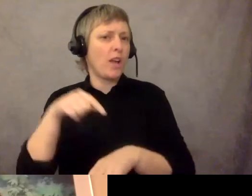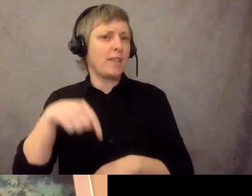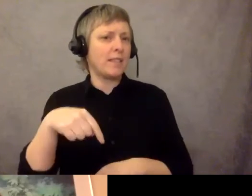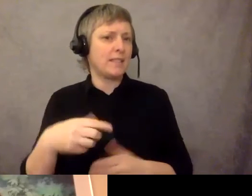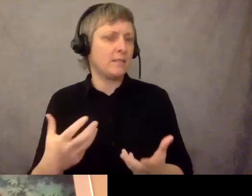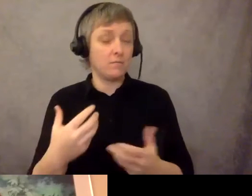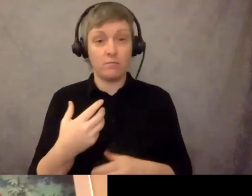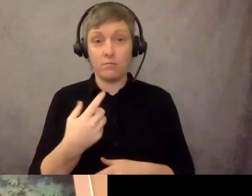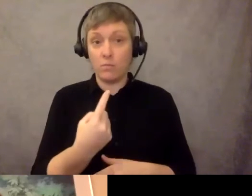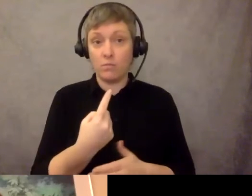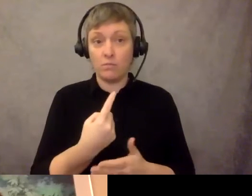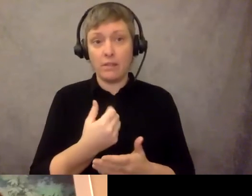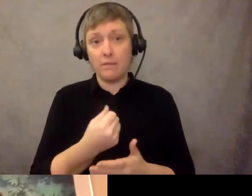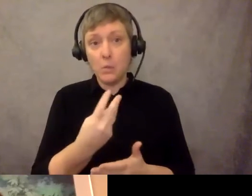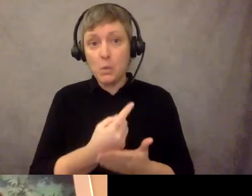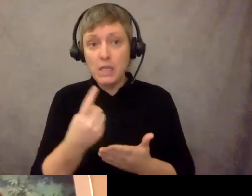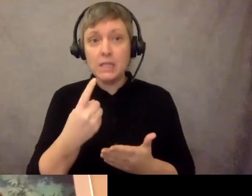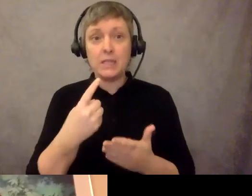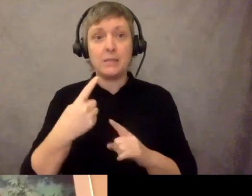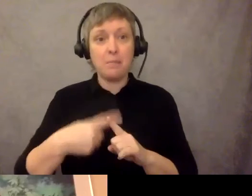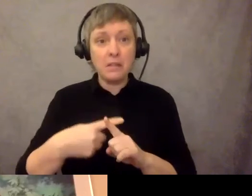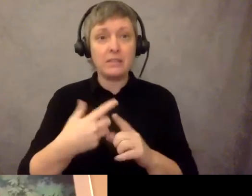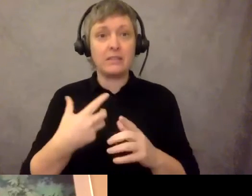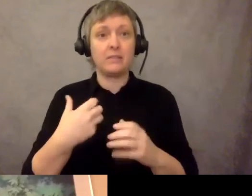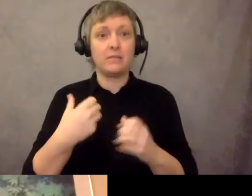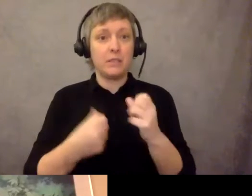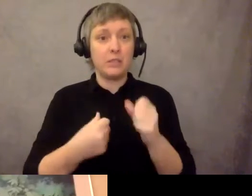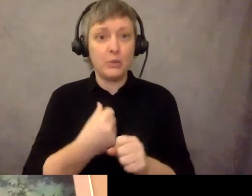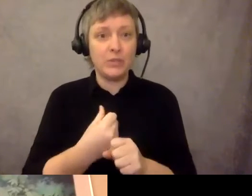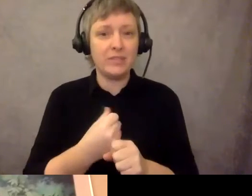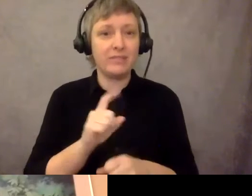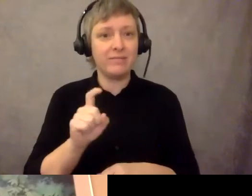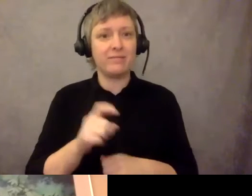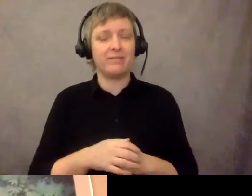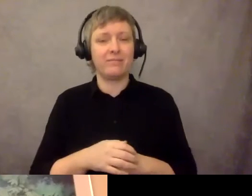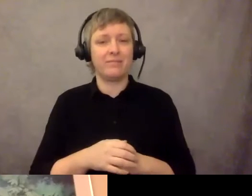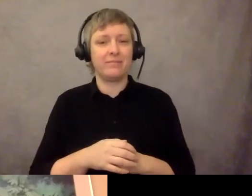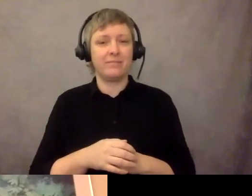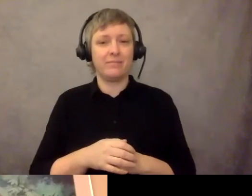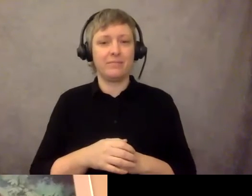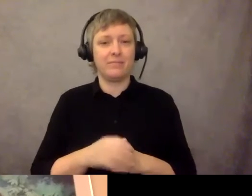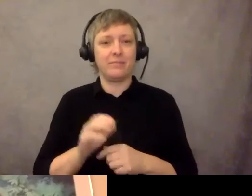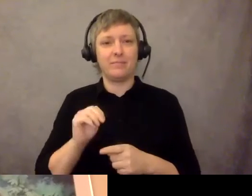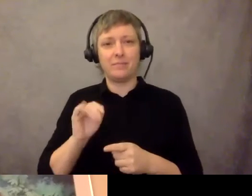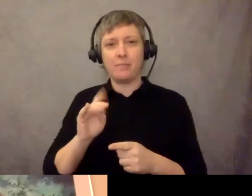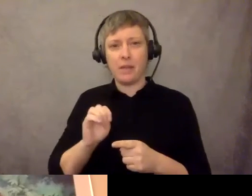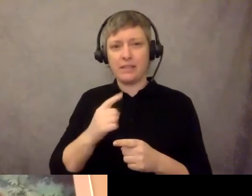give me a little bit of sense of that. Can you be more definitive about what you mean this is?